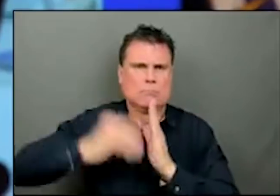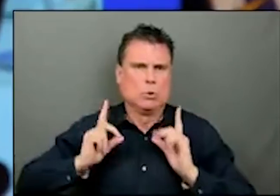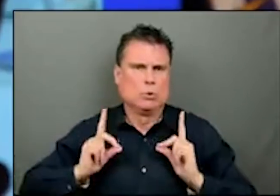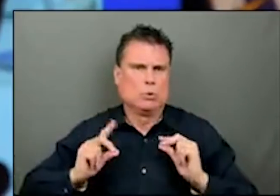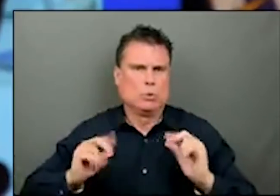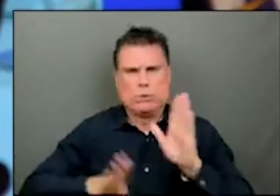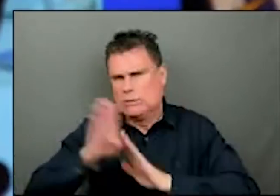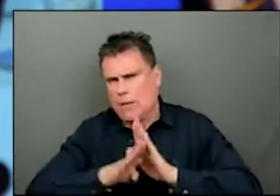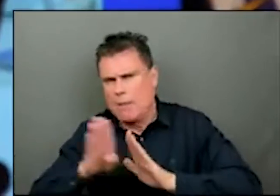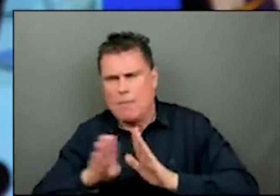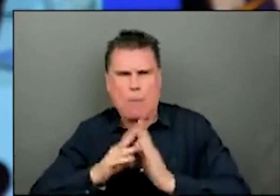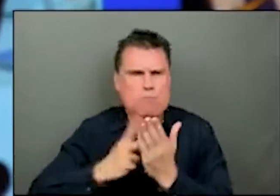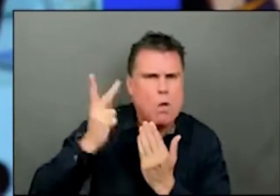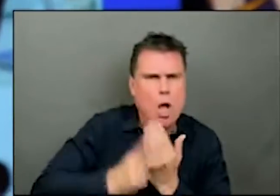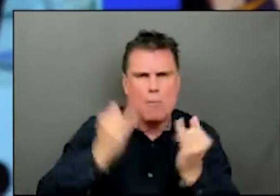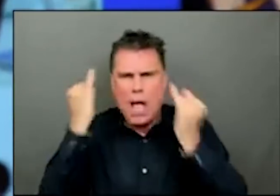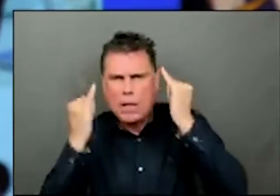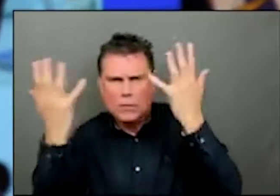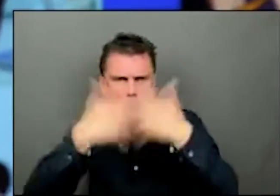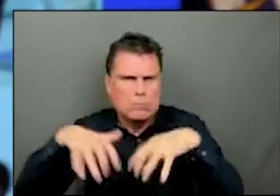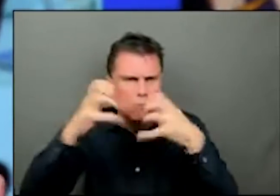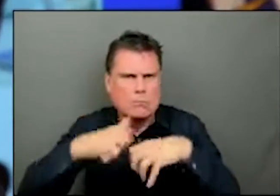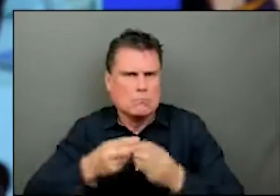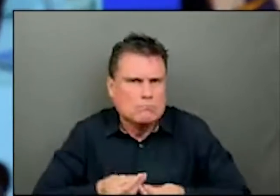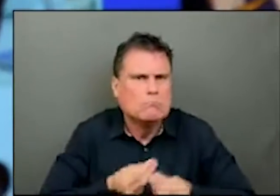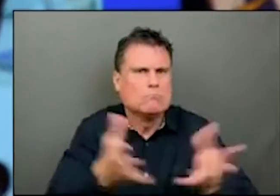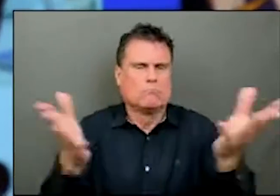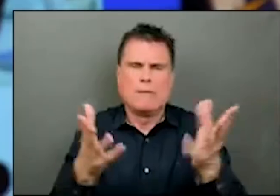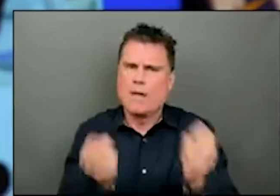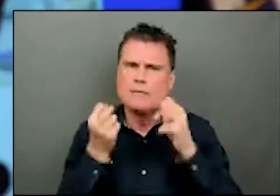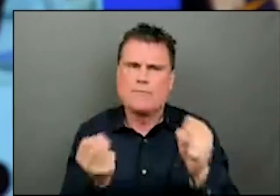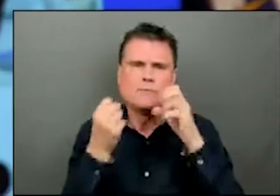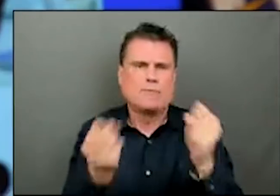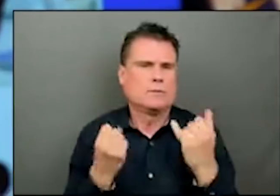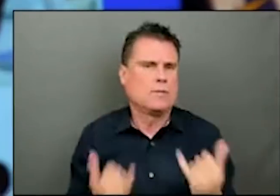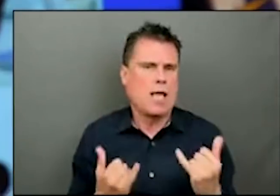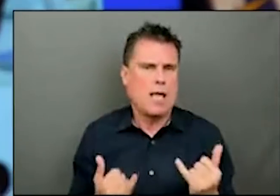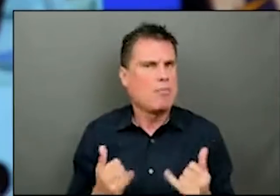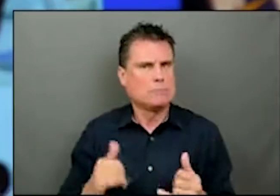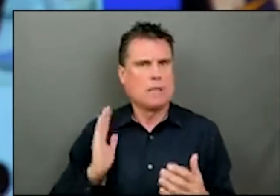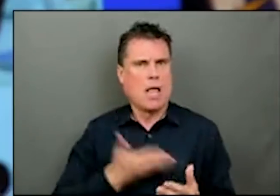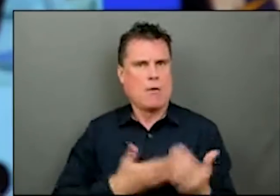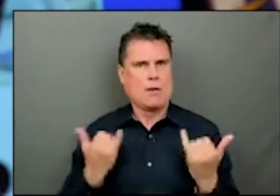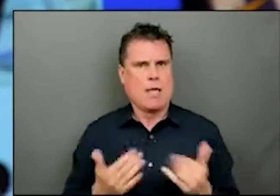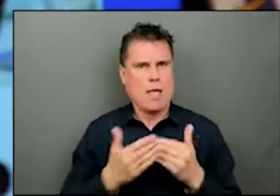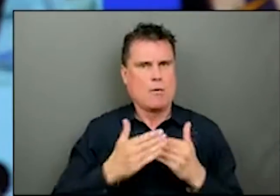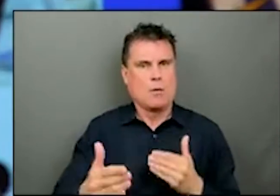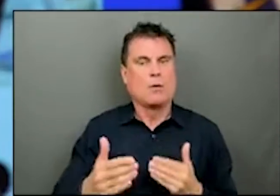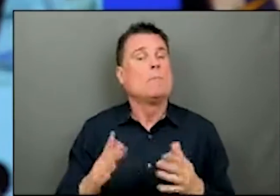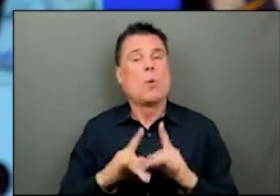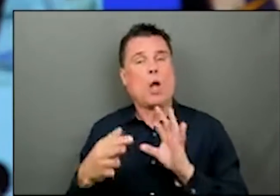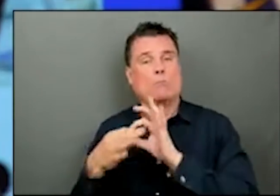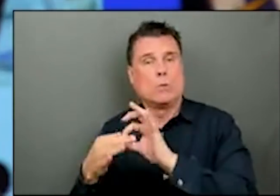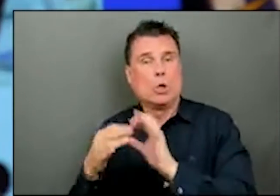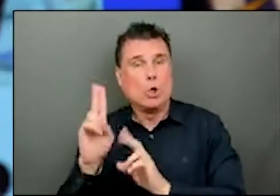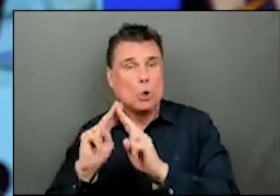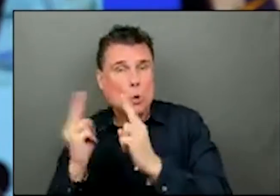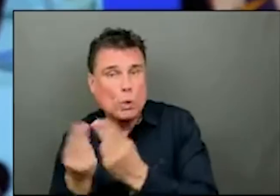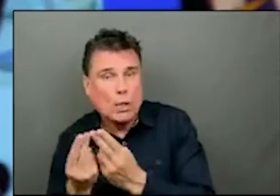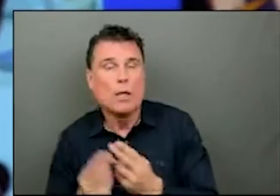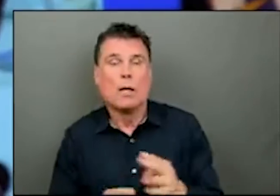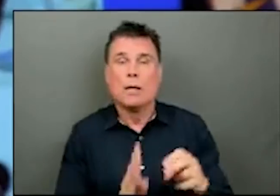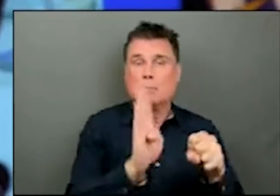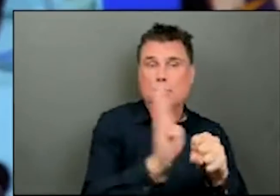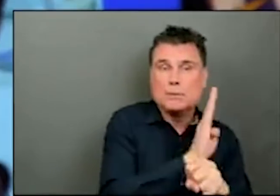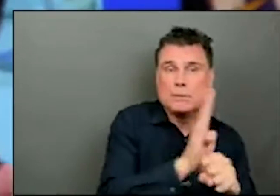sectors as they've emerged. And that's involved collaboration with the private sector, talking to industry leaders, talking to working people,